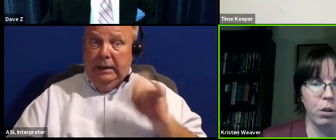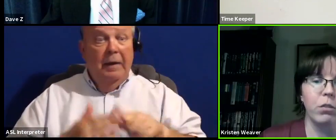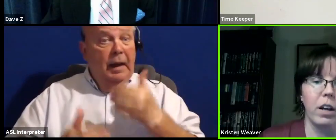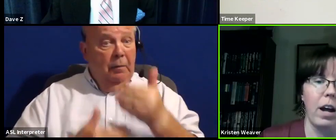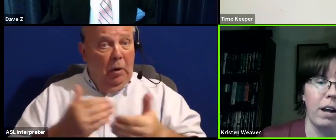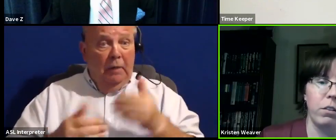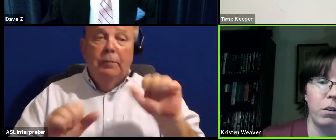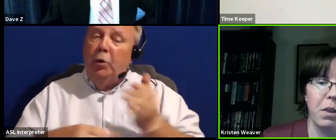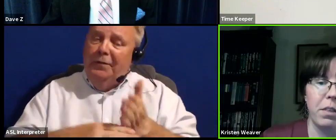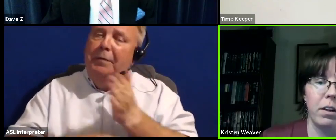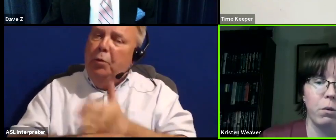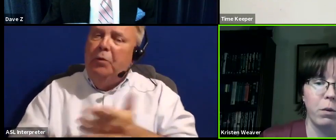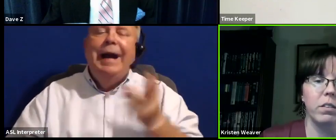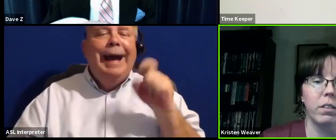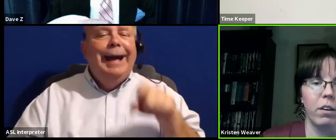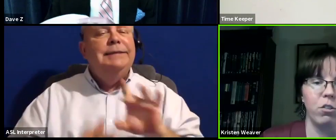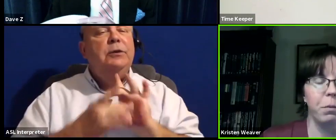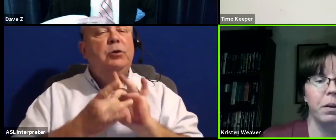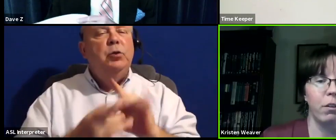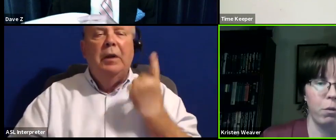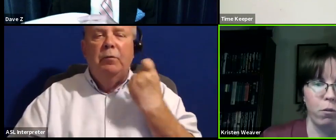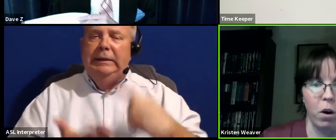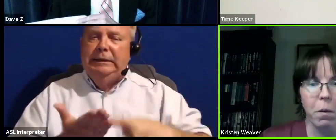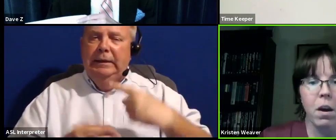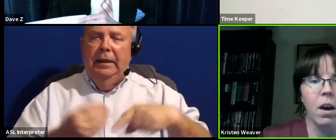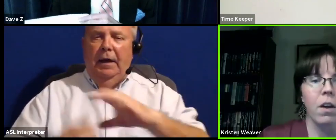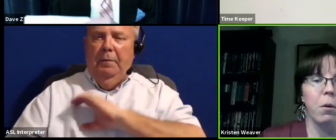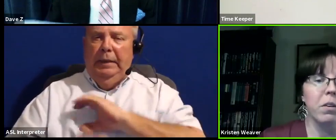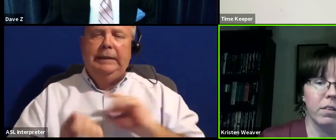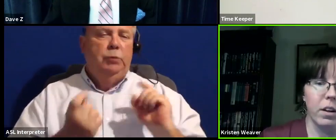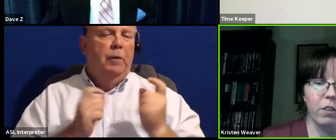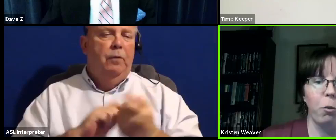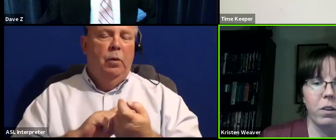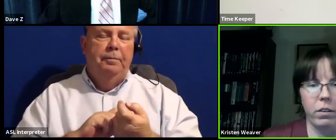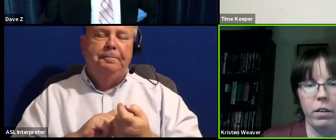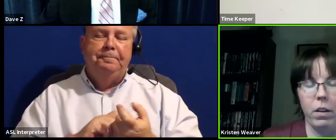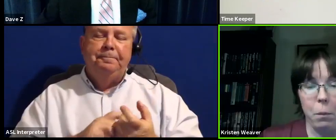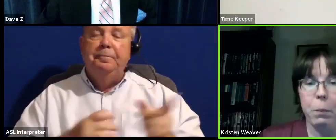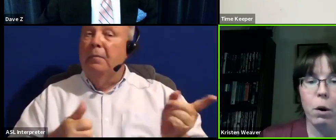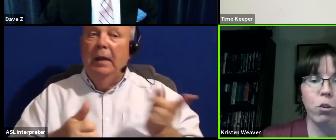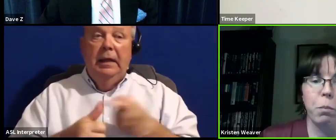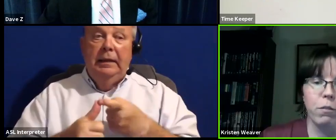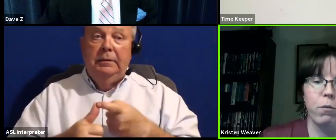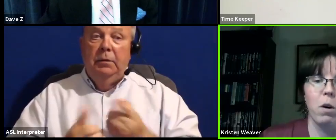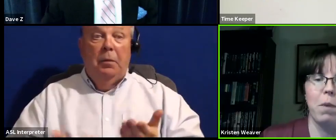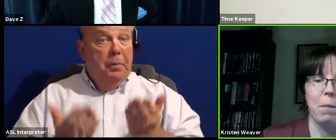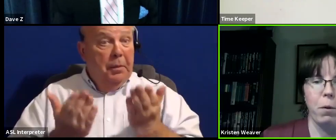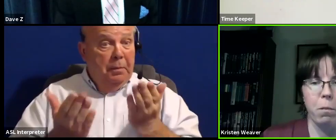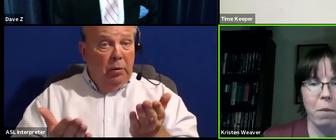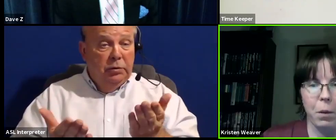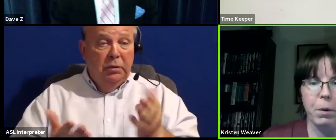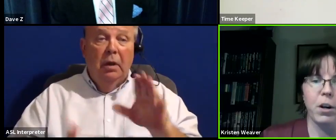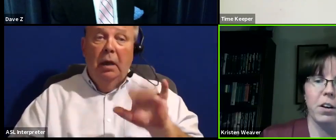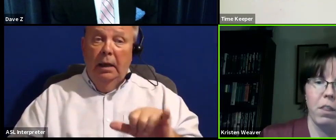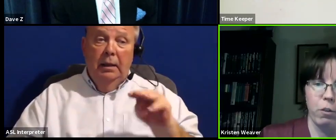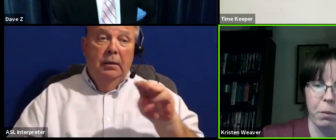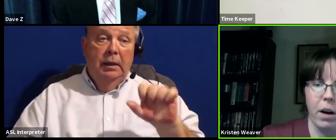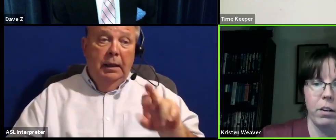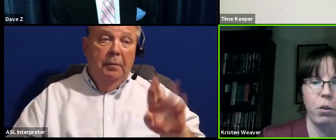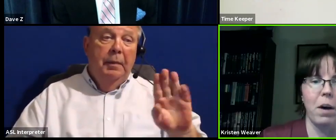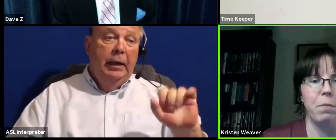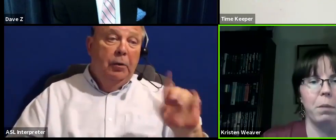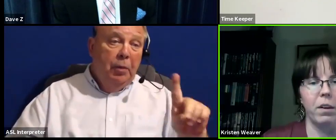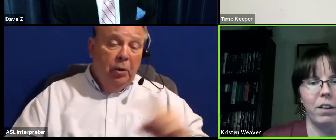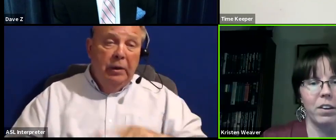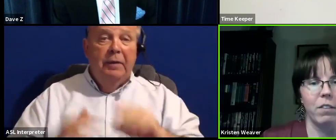could have improved. And it has to do with the recent discussion of police reform. There was the initial the proposal put forward by Mayor Byrd and then